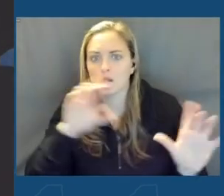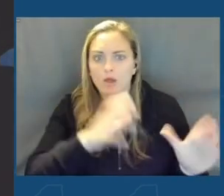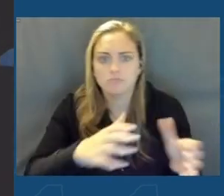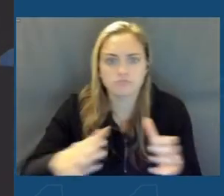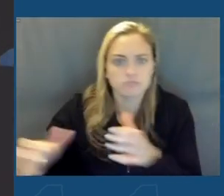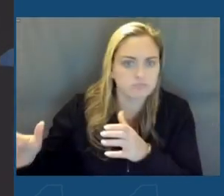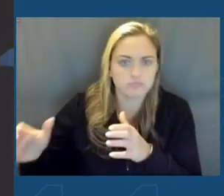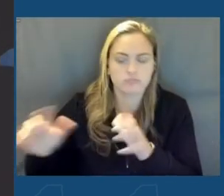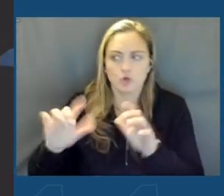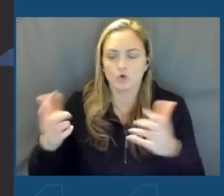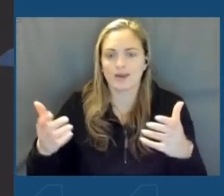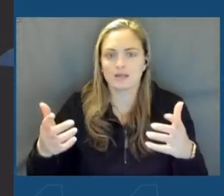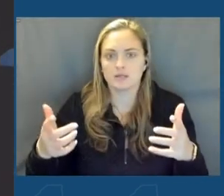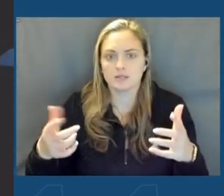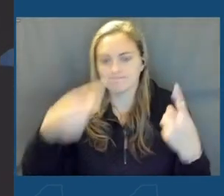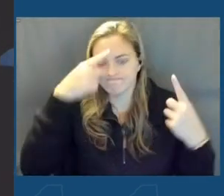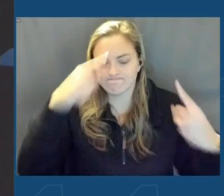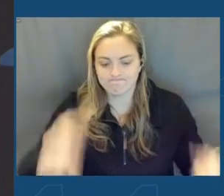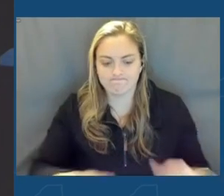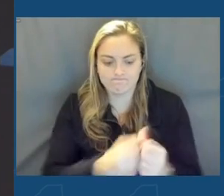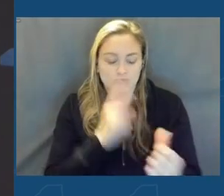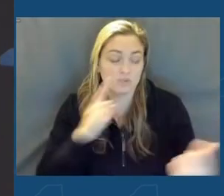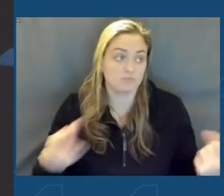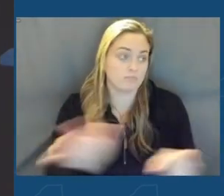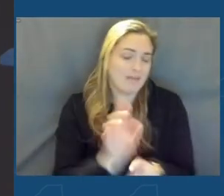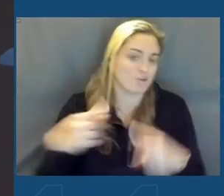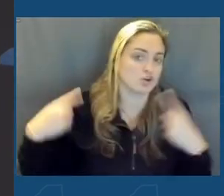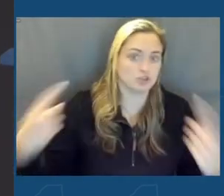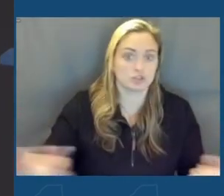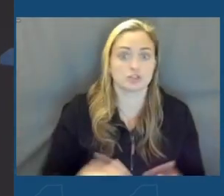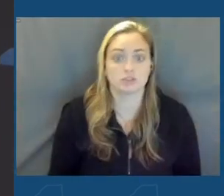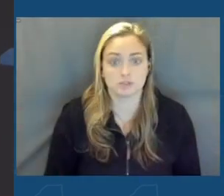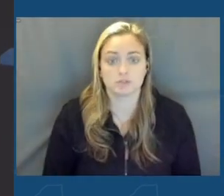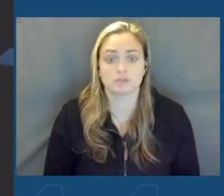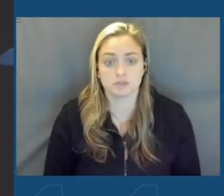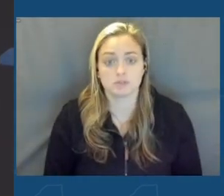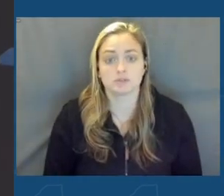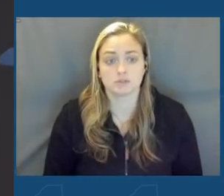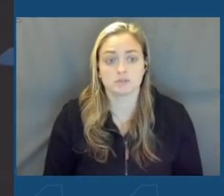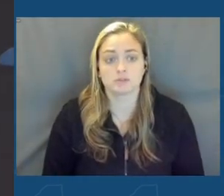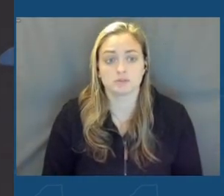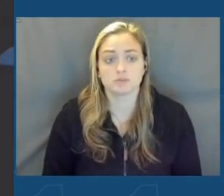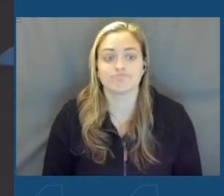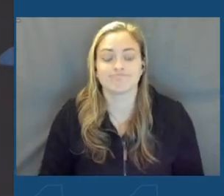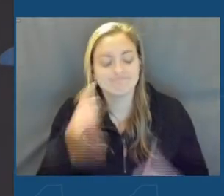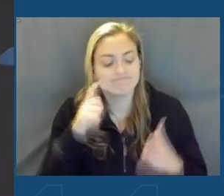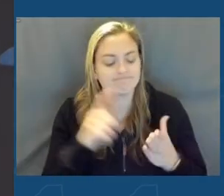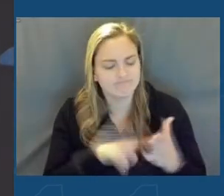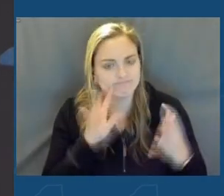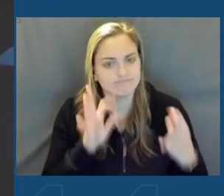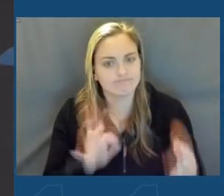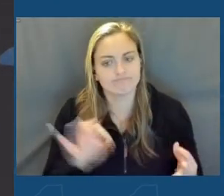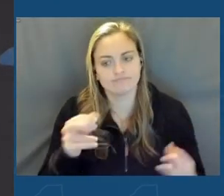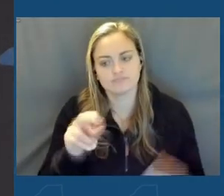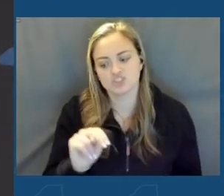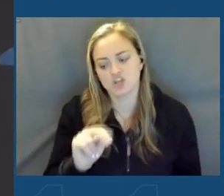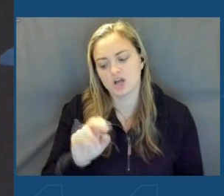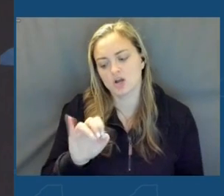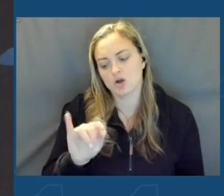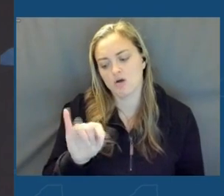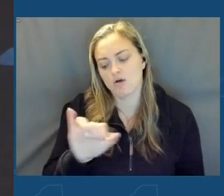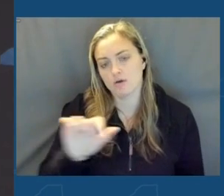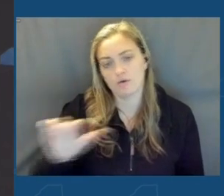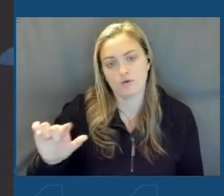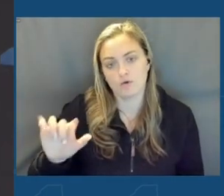greatest bipartisan site attraction team that was ever put together. And I want to acknowledge certainly John Cardinal, Joe